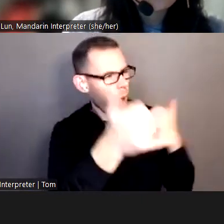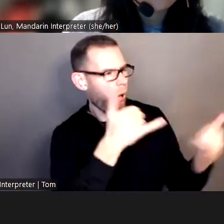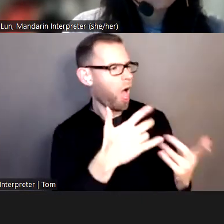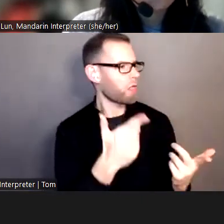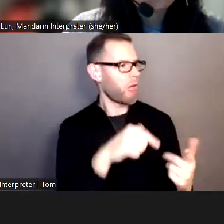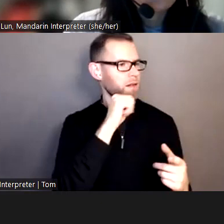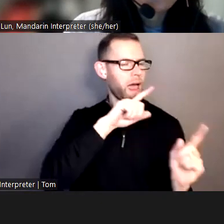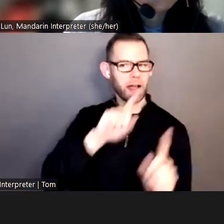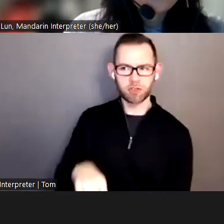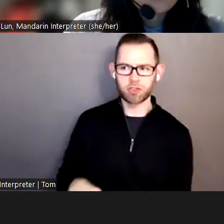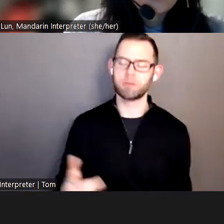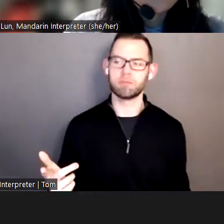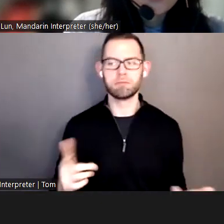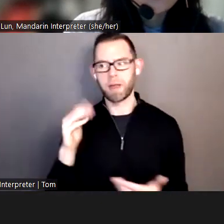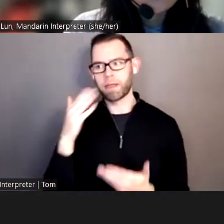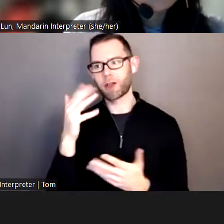Great. Great. Thank you, Ms. Rubin.